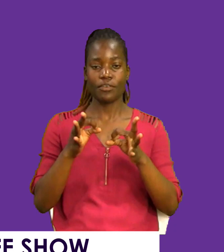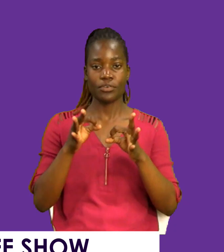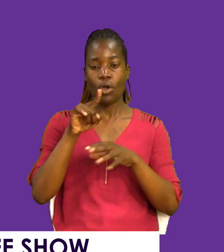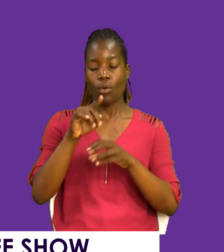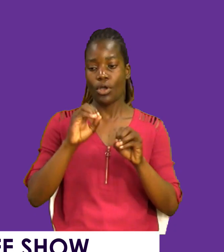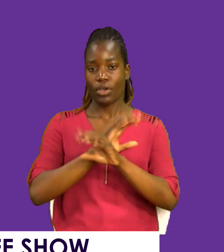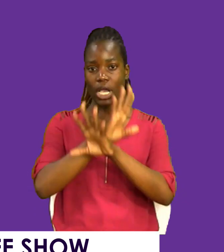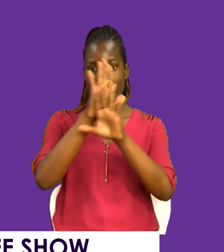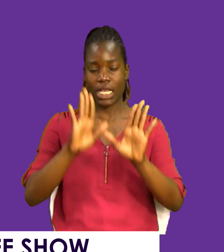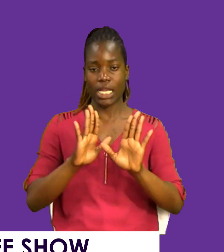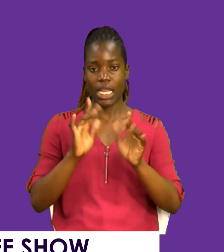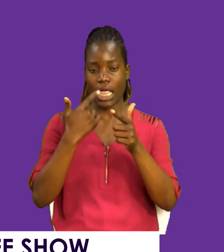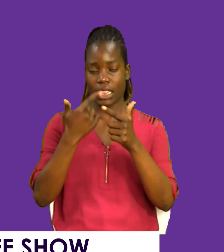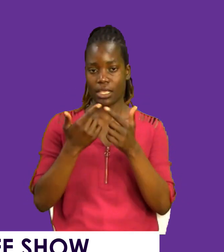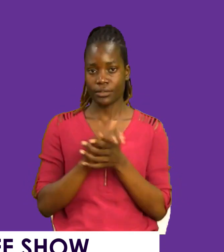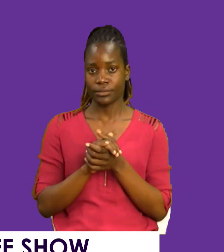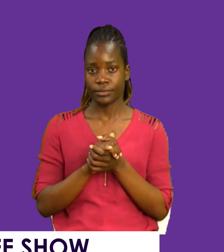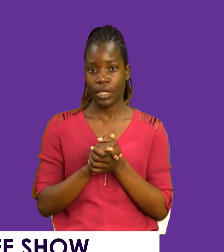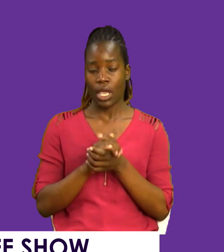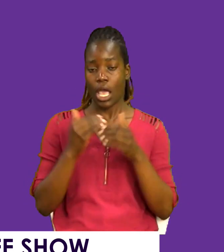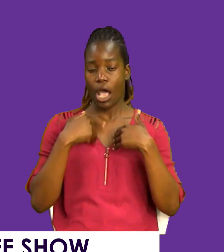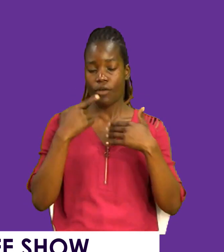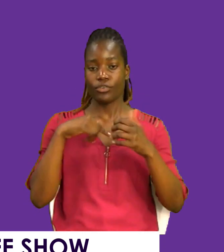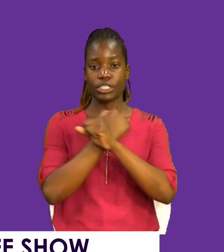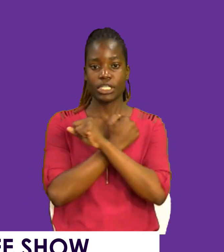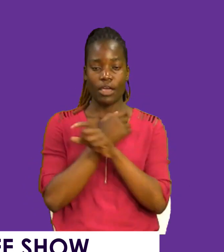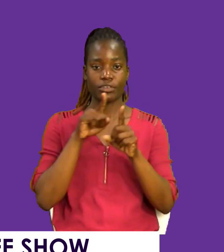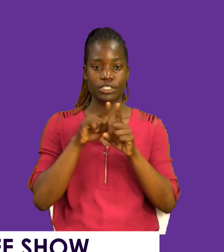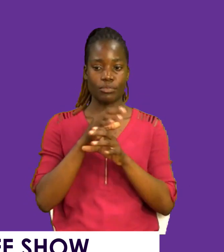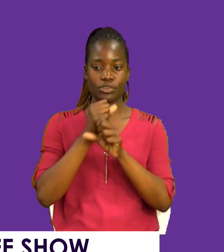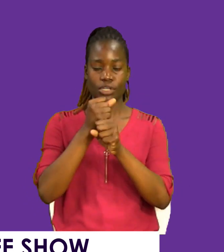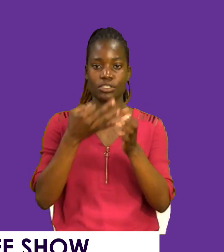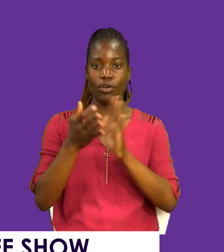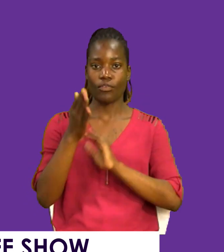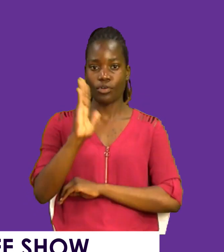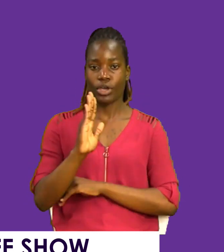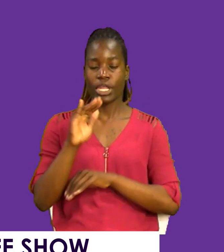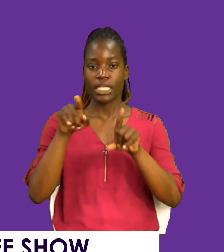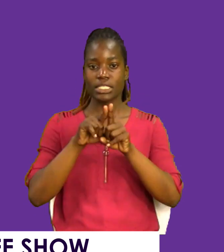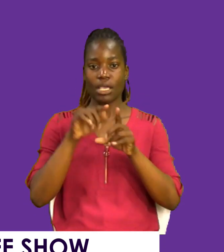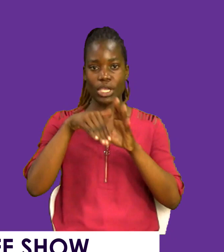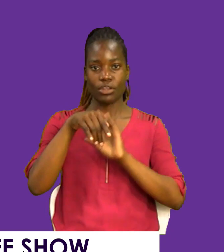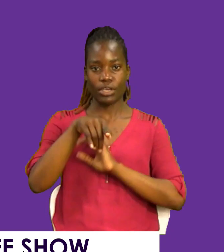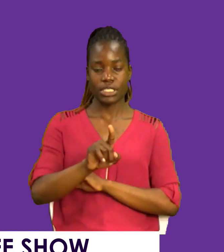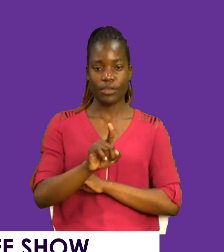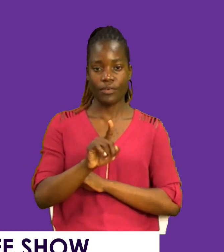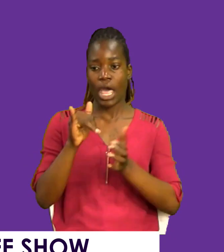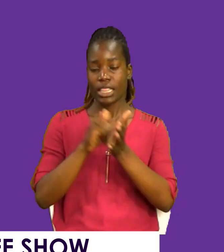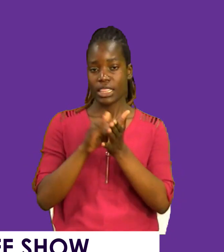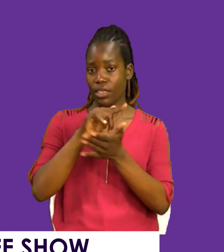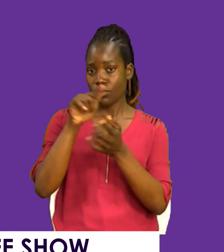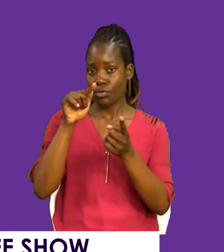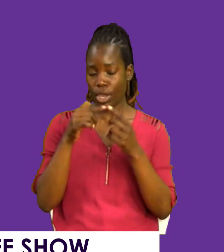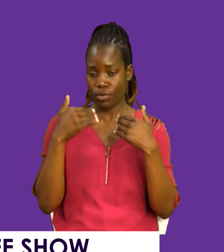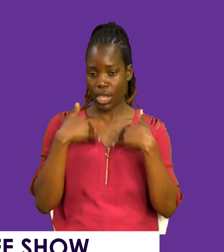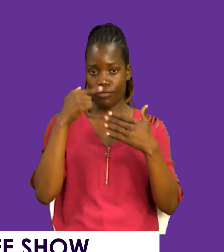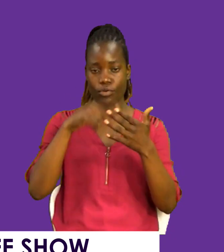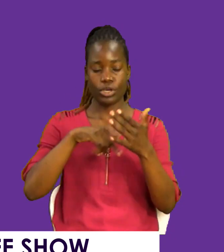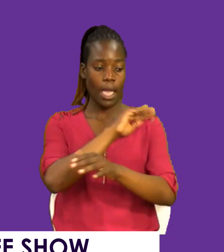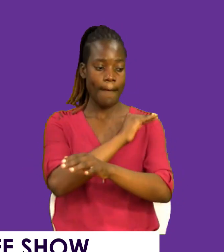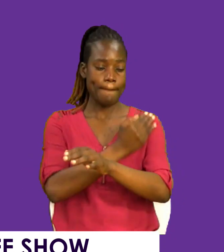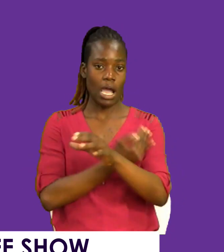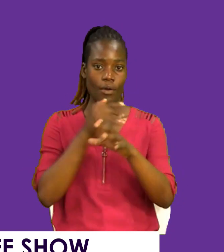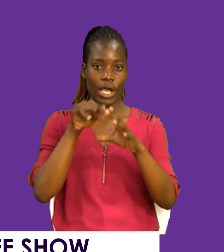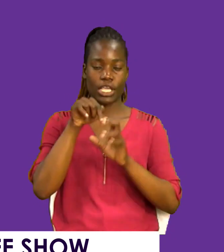is clear, it releases some love and trust of God and trust in yourself to you. That is when there is authentic power